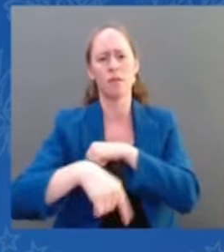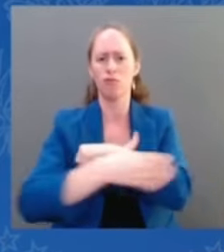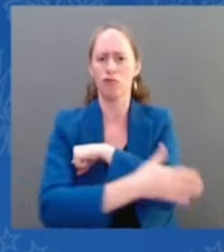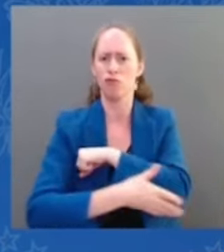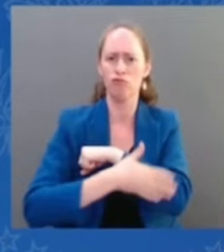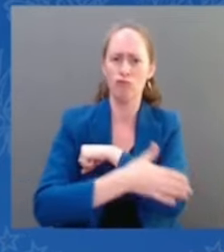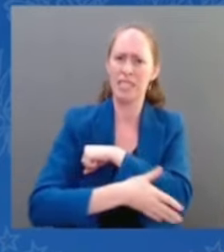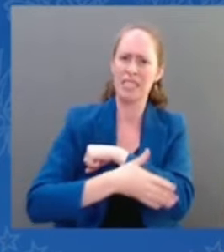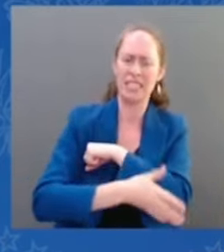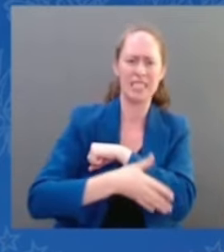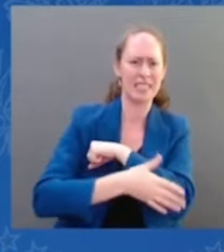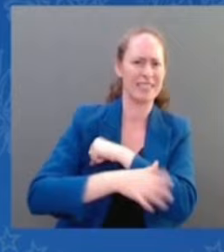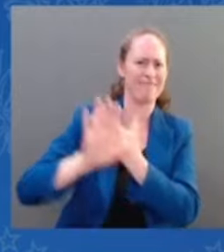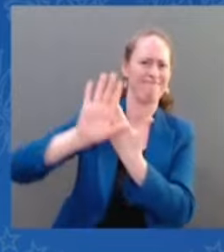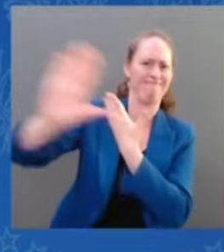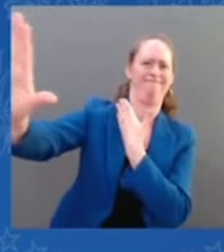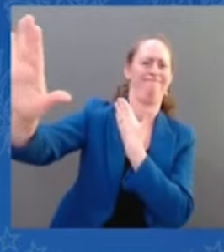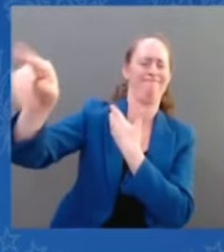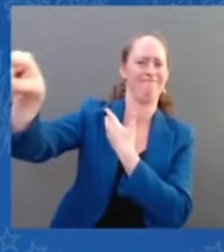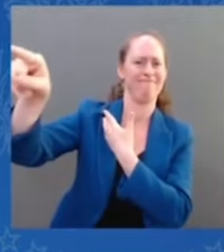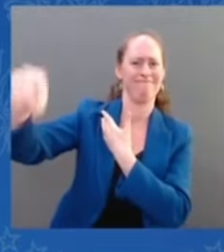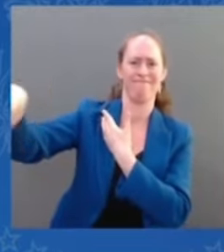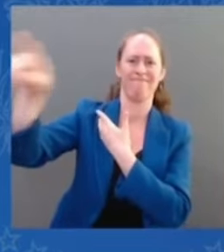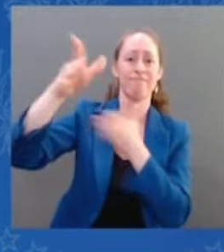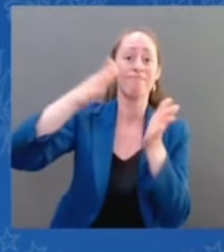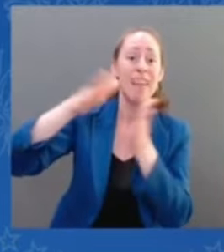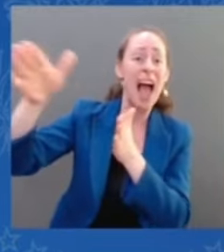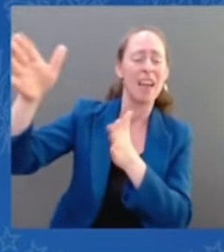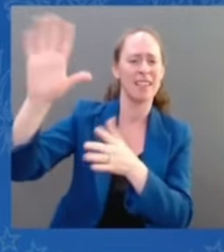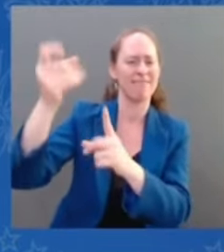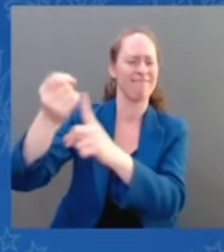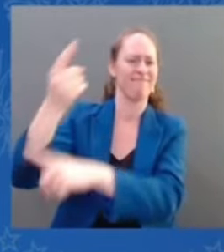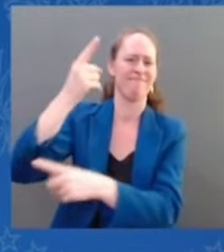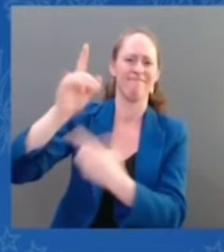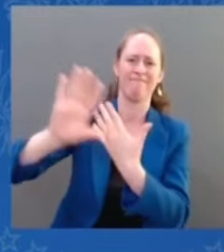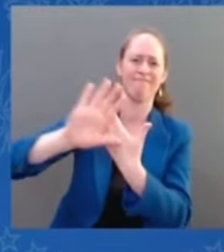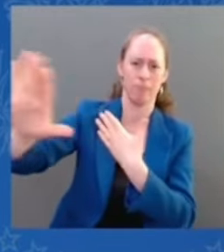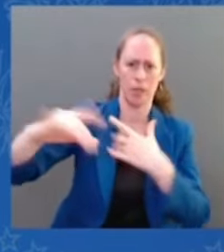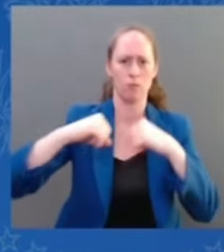Now, I'm going to sign this executive order. Oh, all,